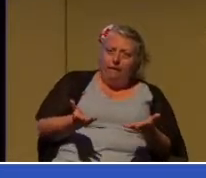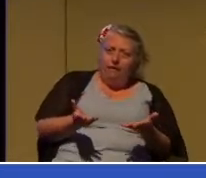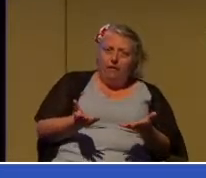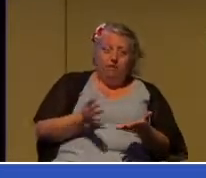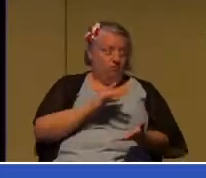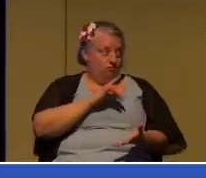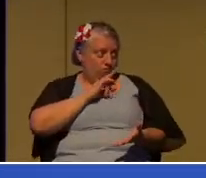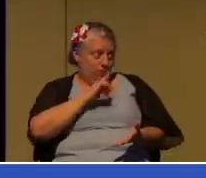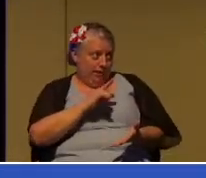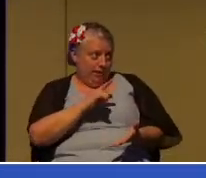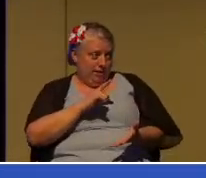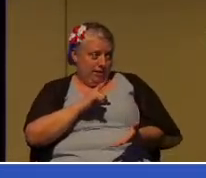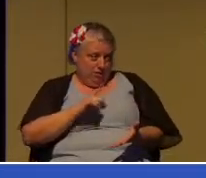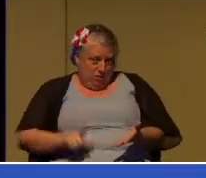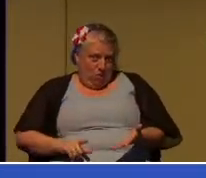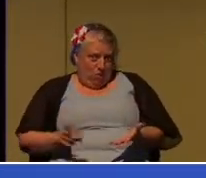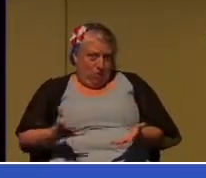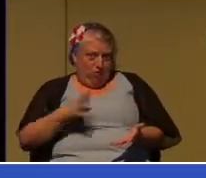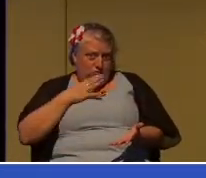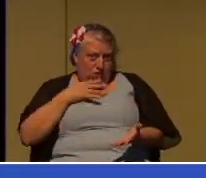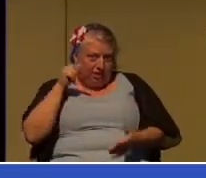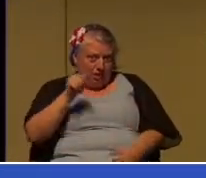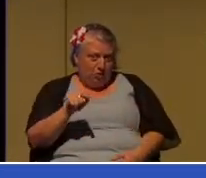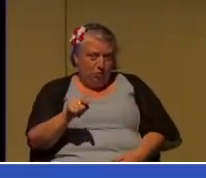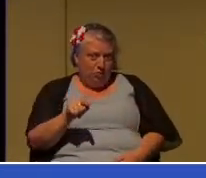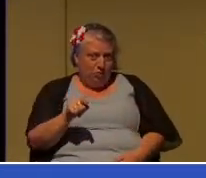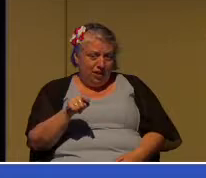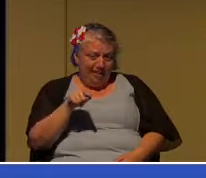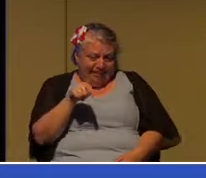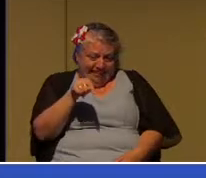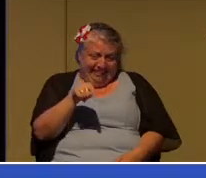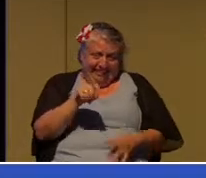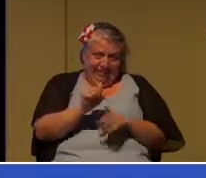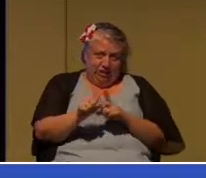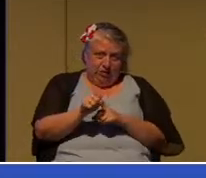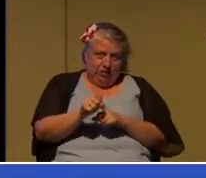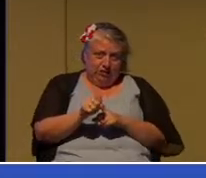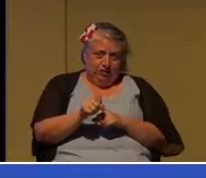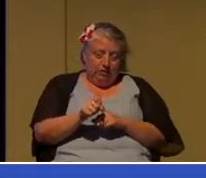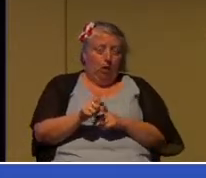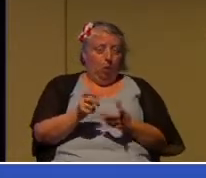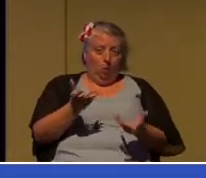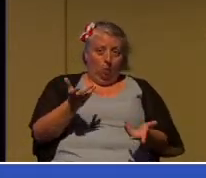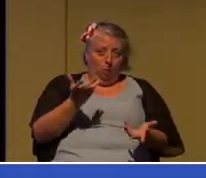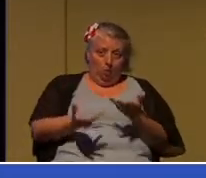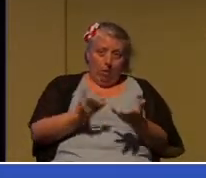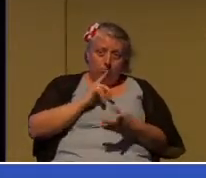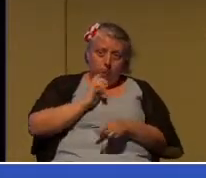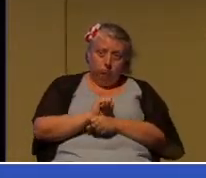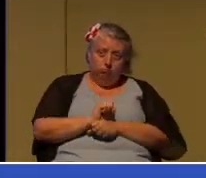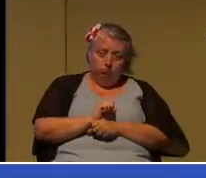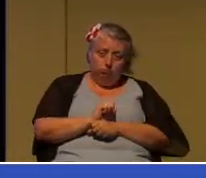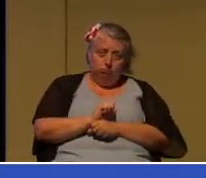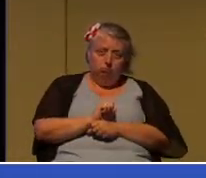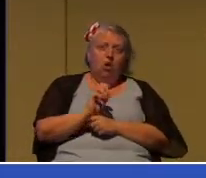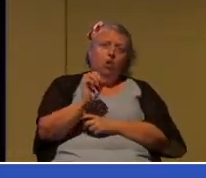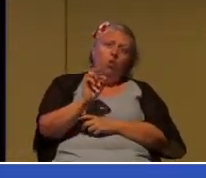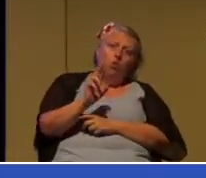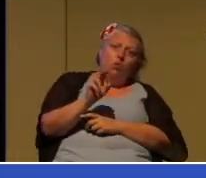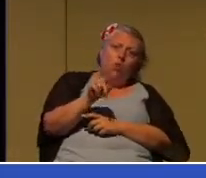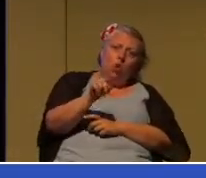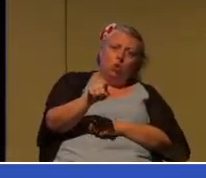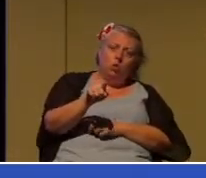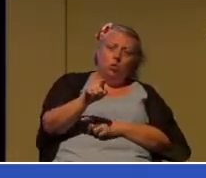really the Lord who's talking to you in this situation? Yes, well, he might be. Or are you